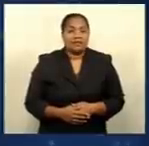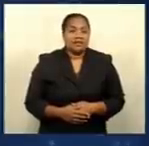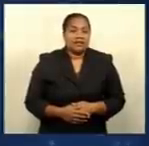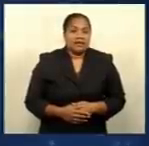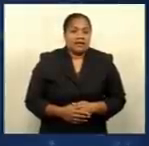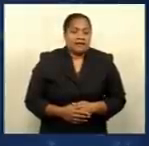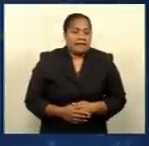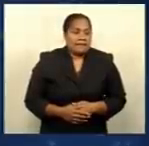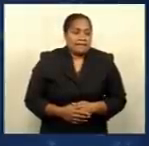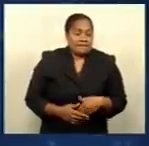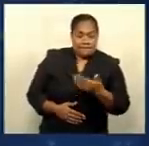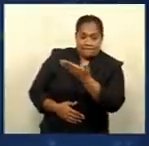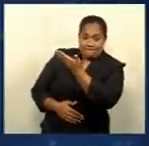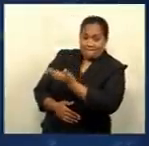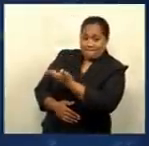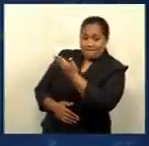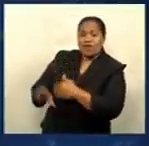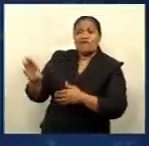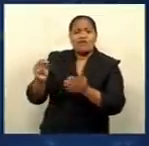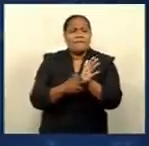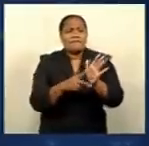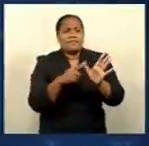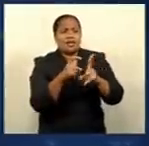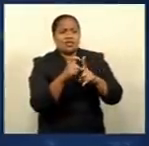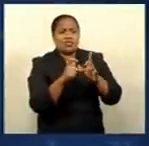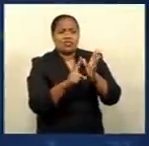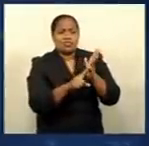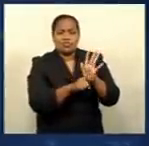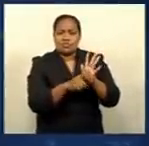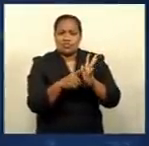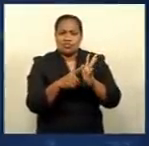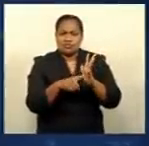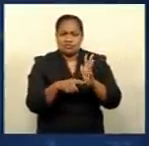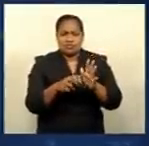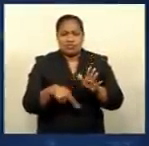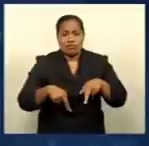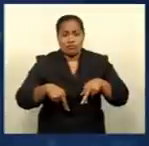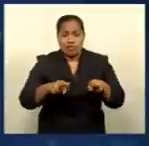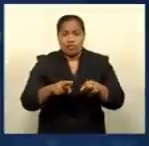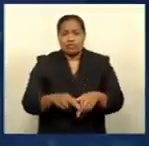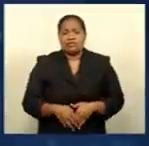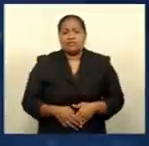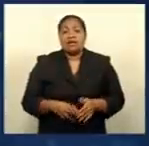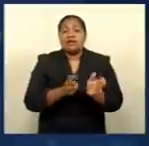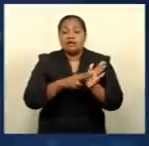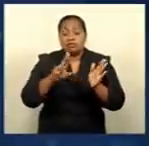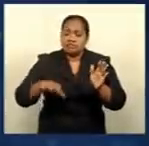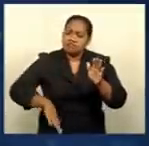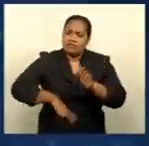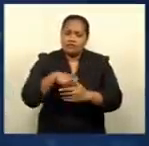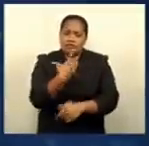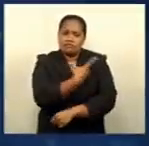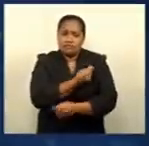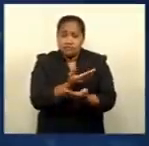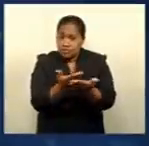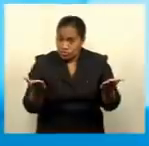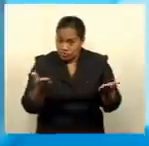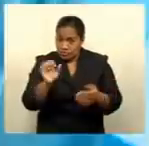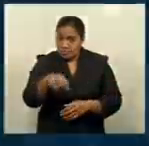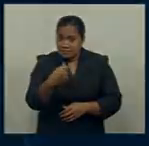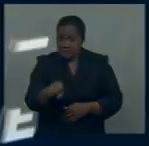Sushila Devi from Nandoro Road, Nusori, is fully vaccinated. Have you received your jab yet?